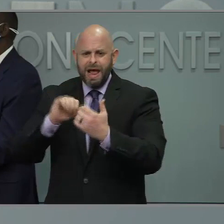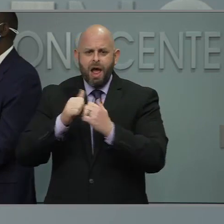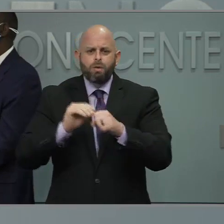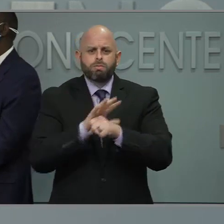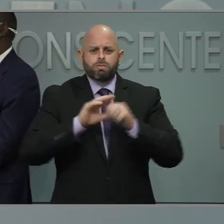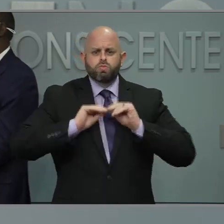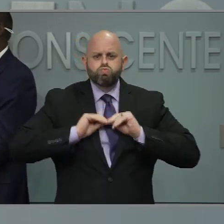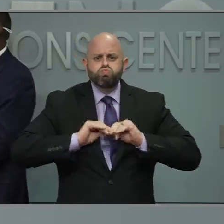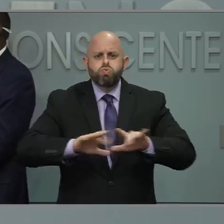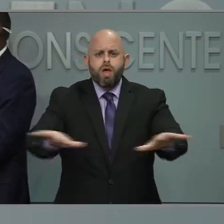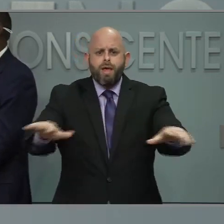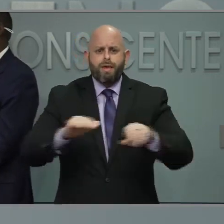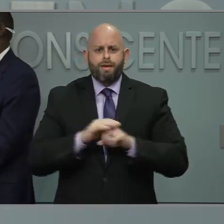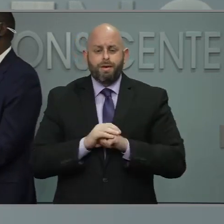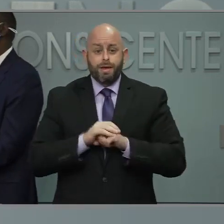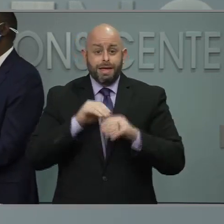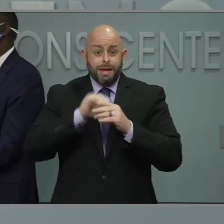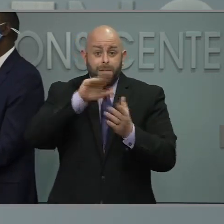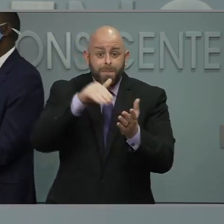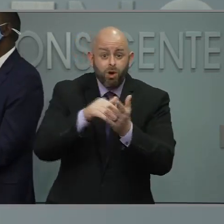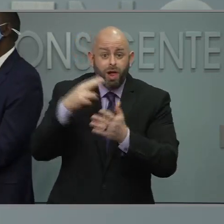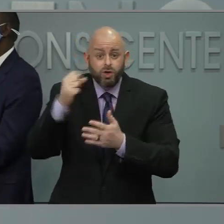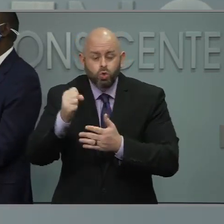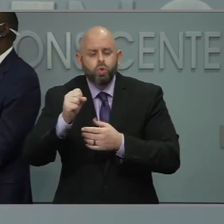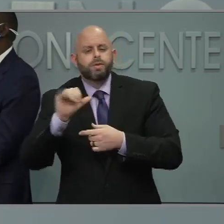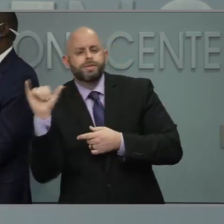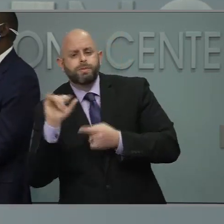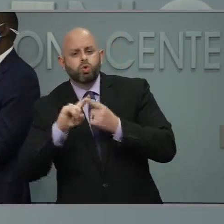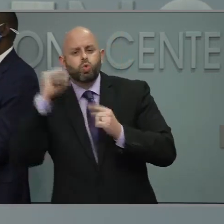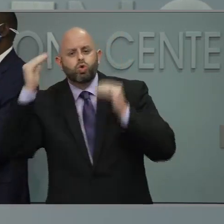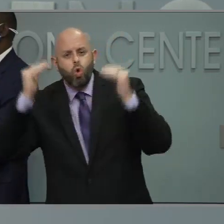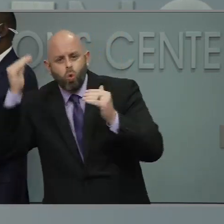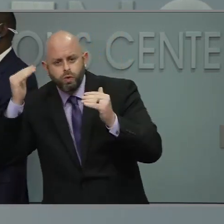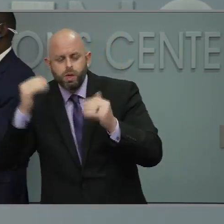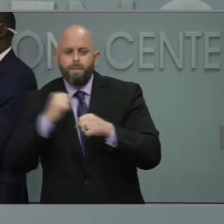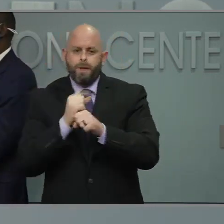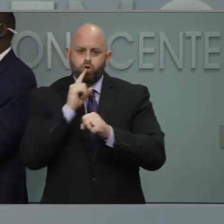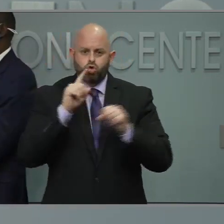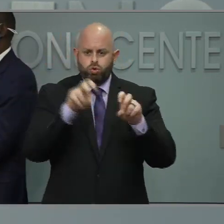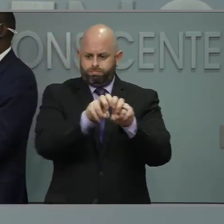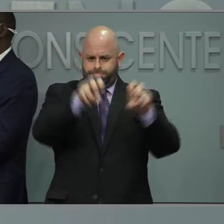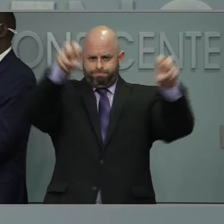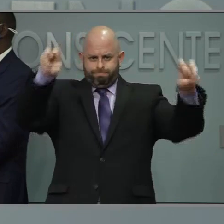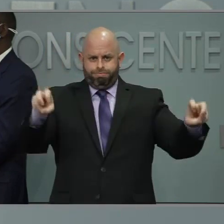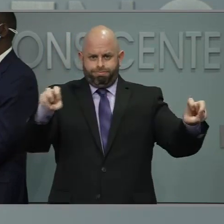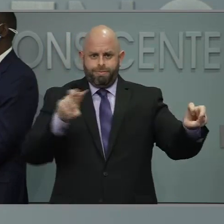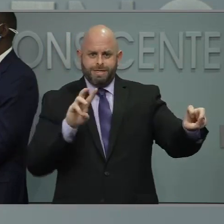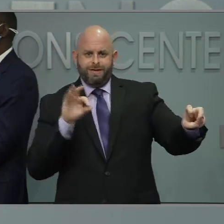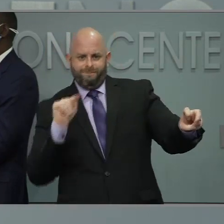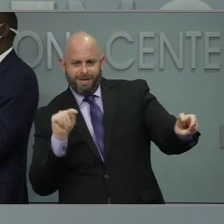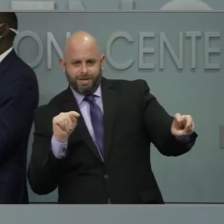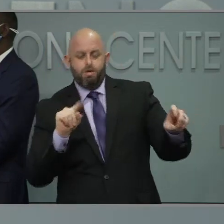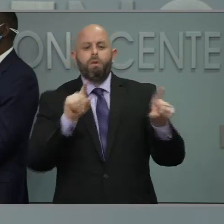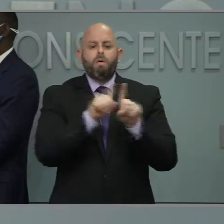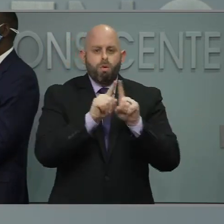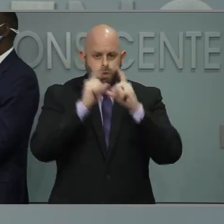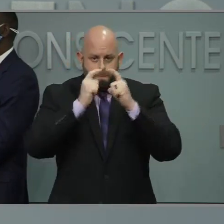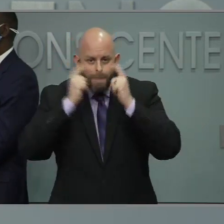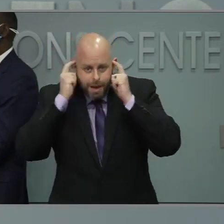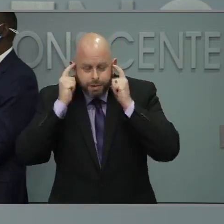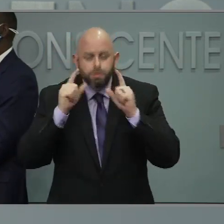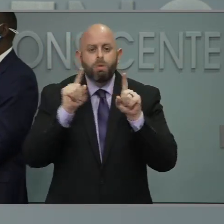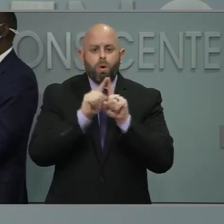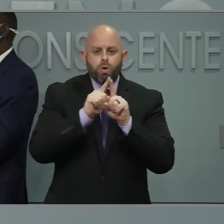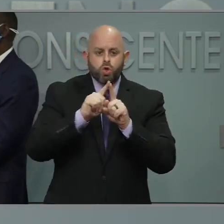closer to what it was like in adults. And so we wanted to make sure we are both we're doing the mass. We're doing the cleaning and we are maintaining